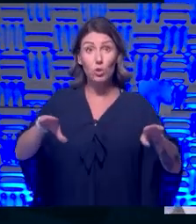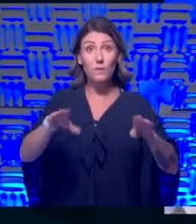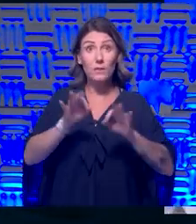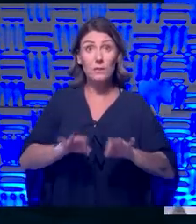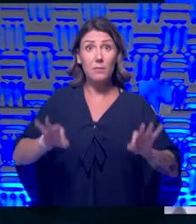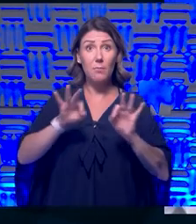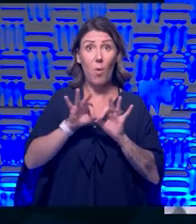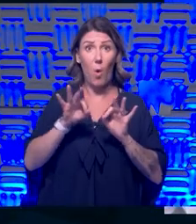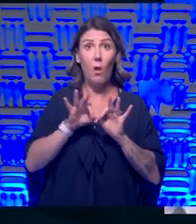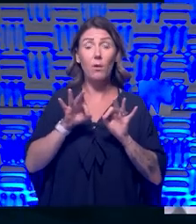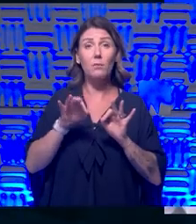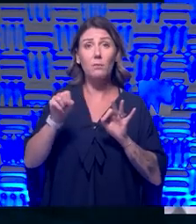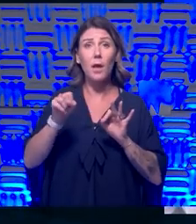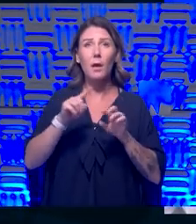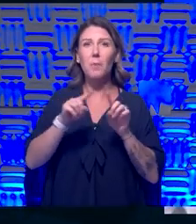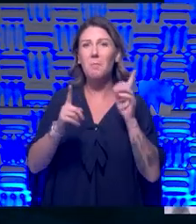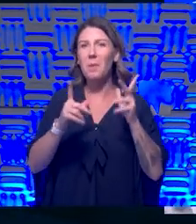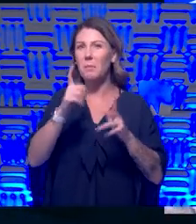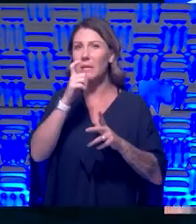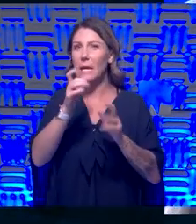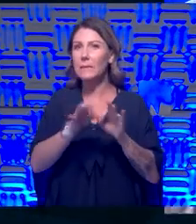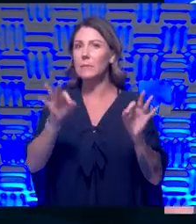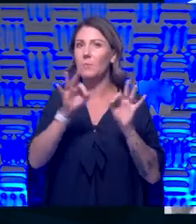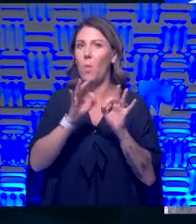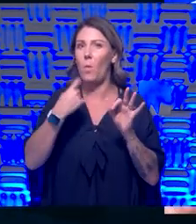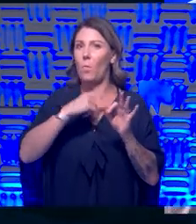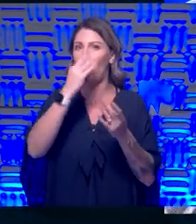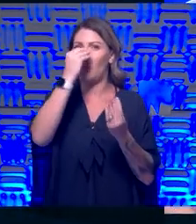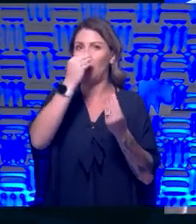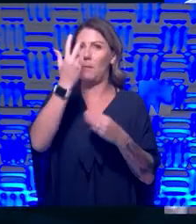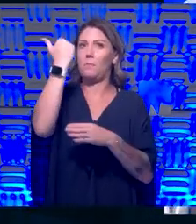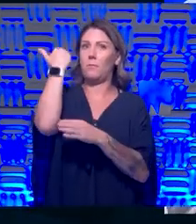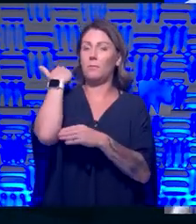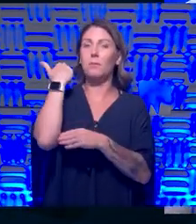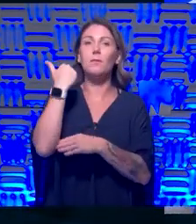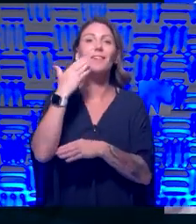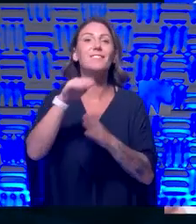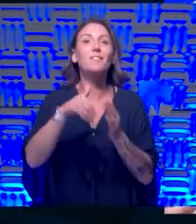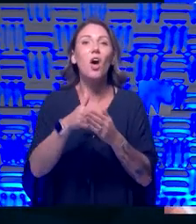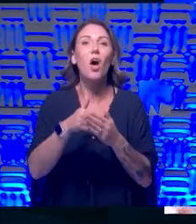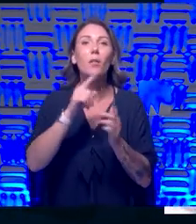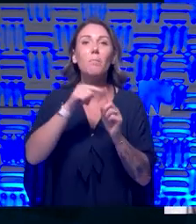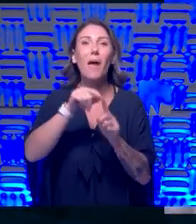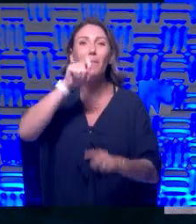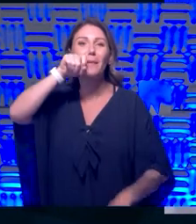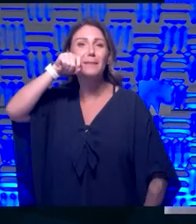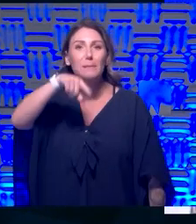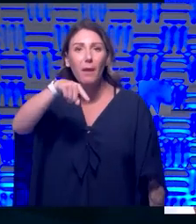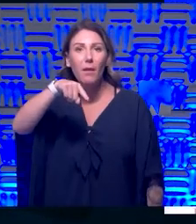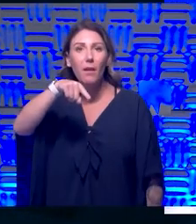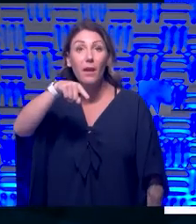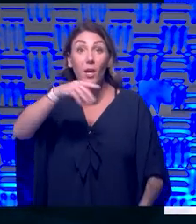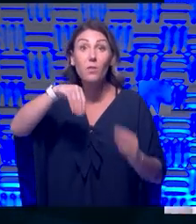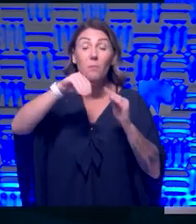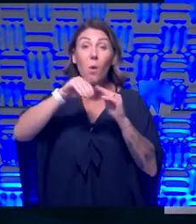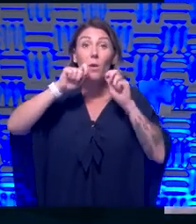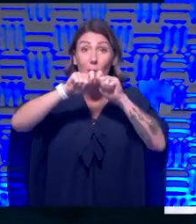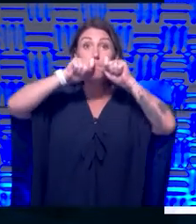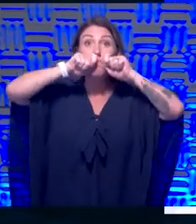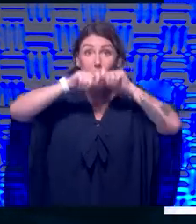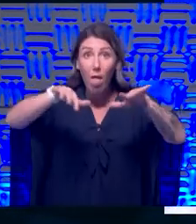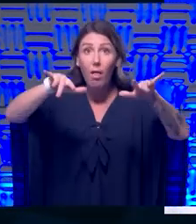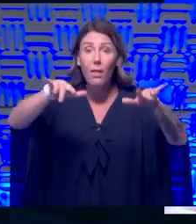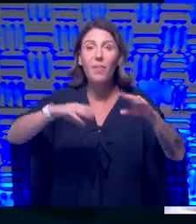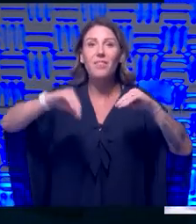Not maybe as important as we thought they were initially. It's all about the spit. I mean, the more you get out there, the